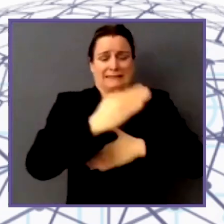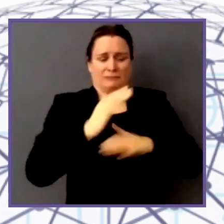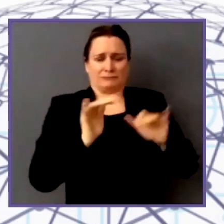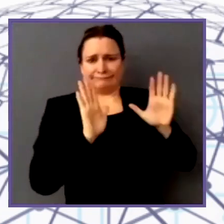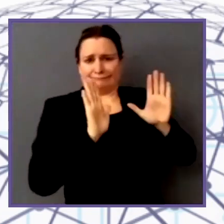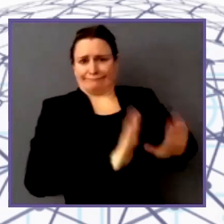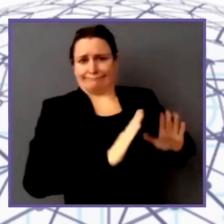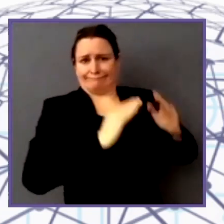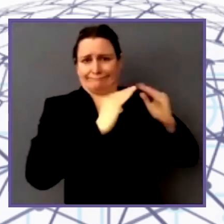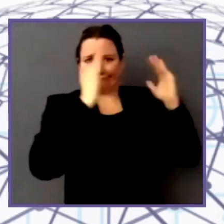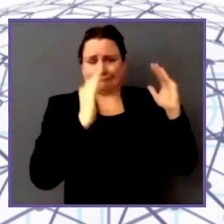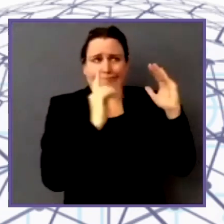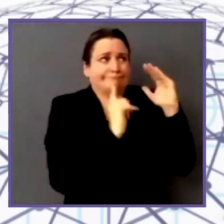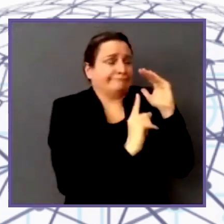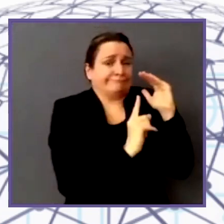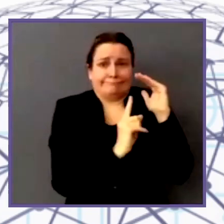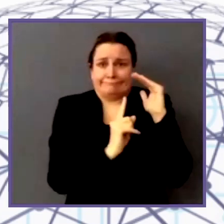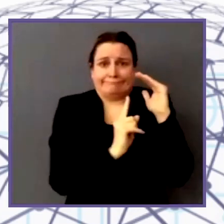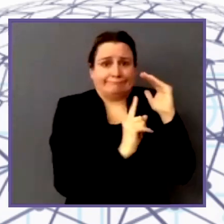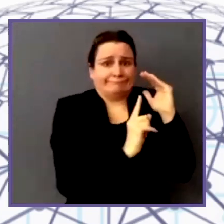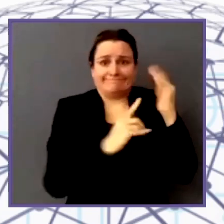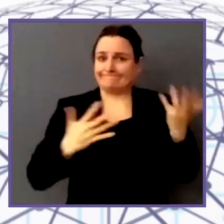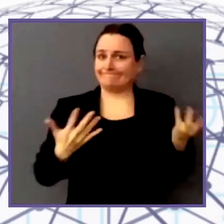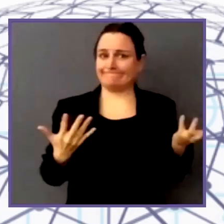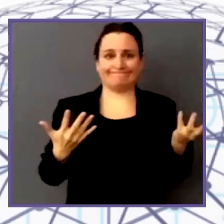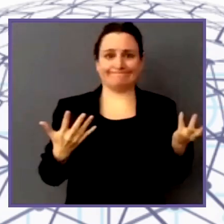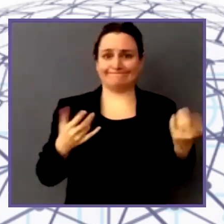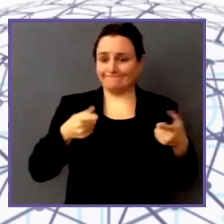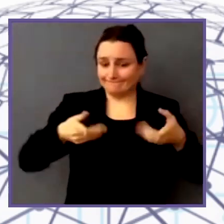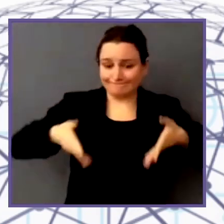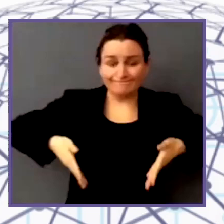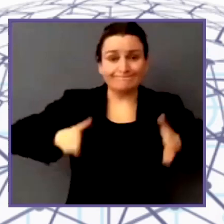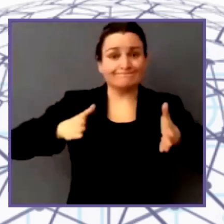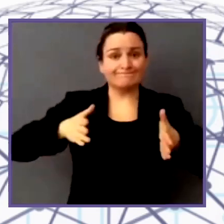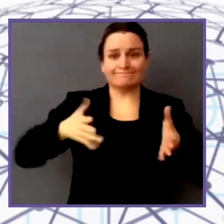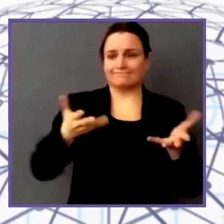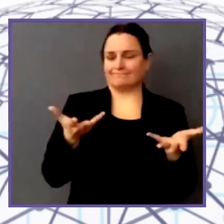and also because of inaccessible public transport,